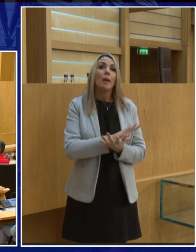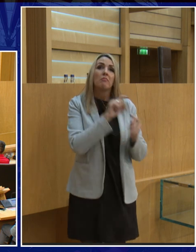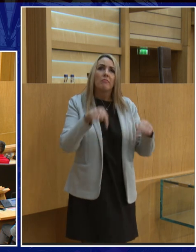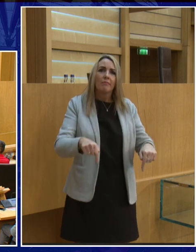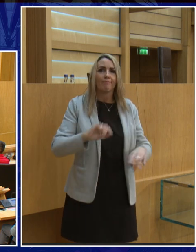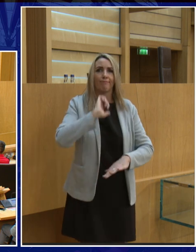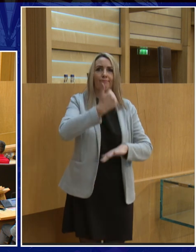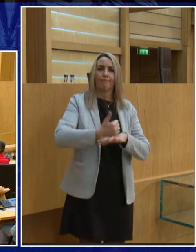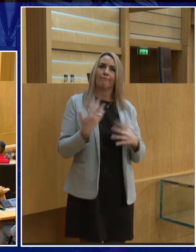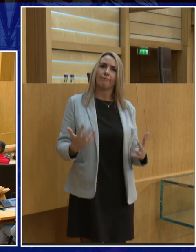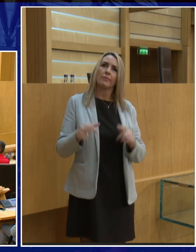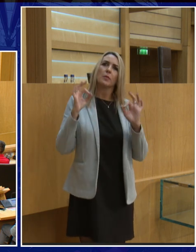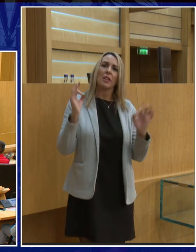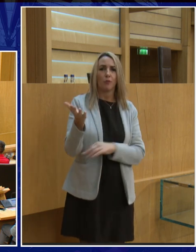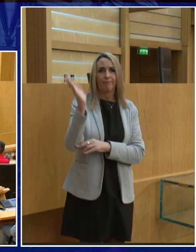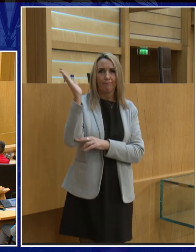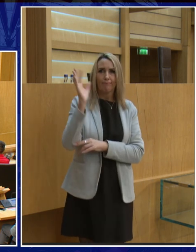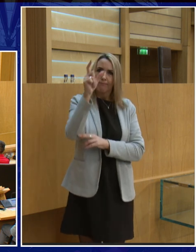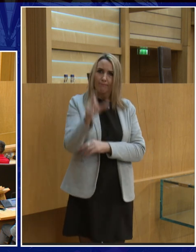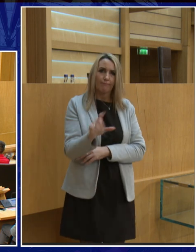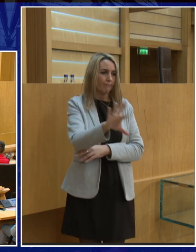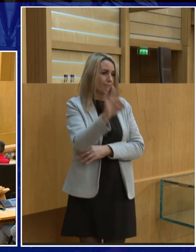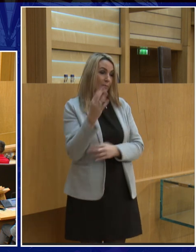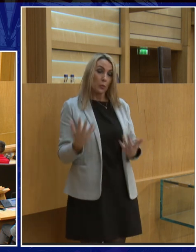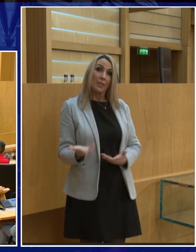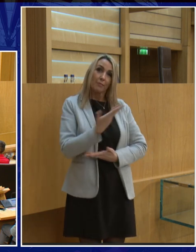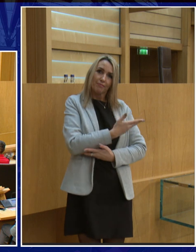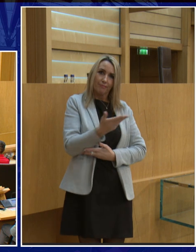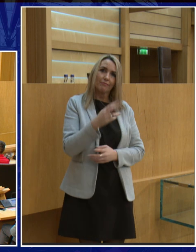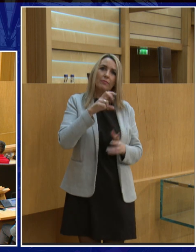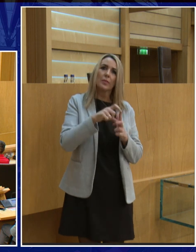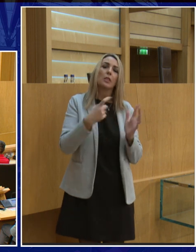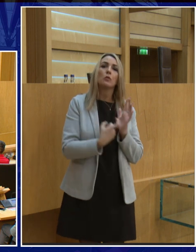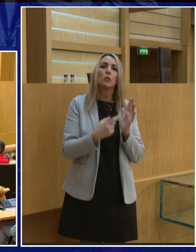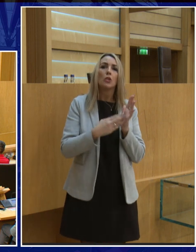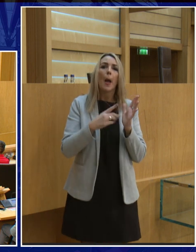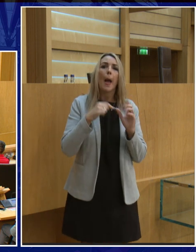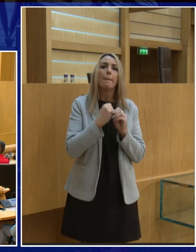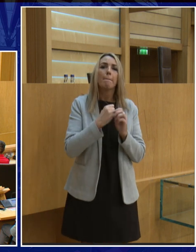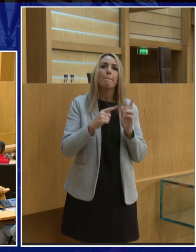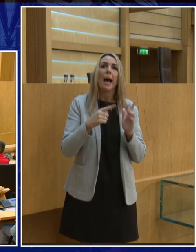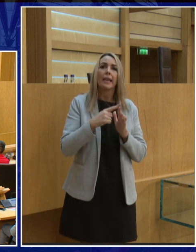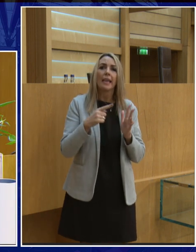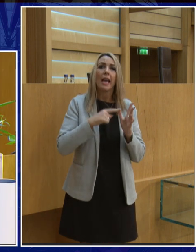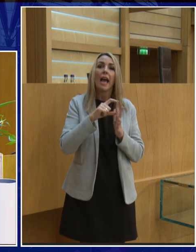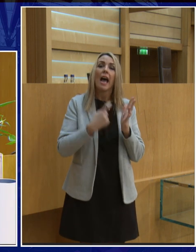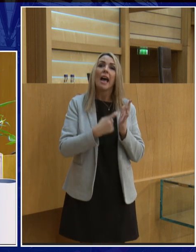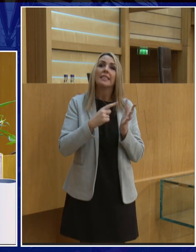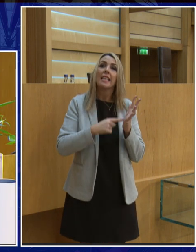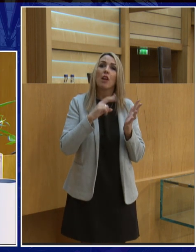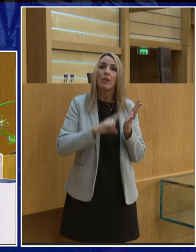Family Day, you're able to join us at this very special festival of politics of the brilliant Dr. Maggie Adrian Pocock, MBE.